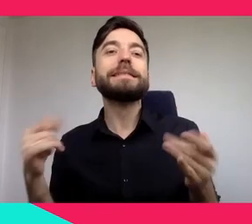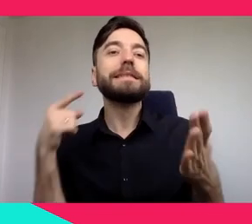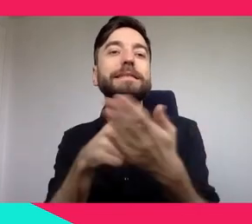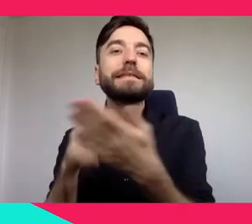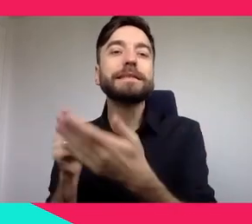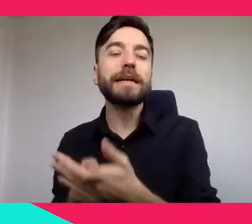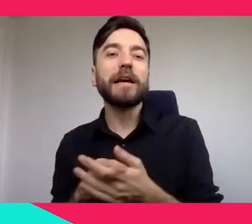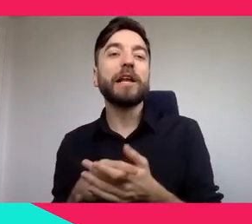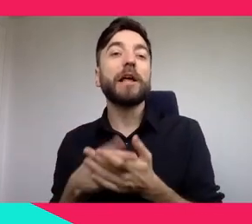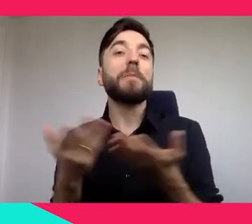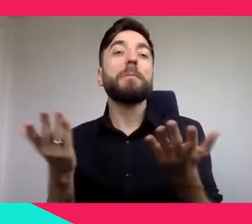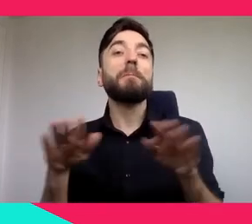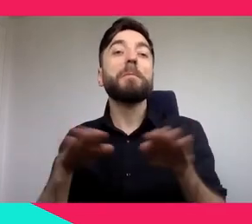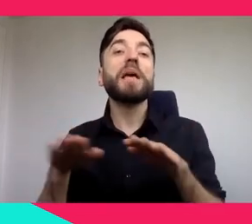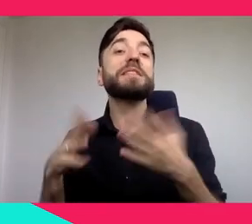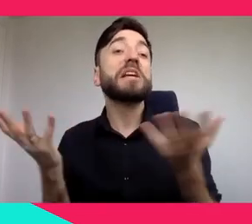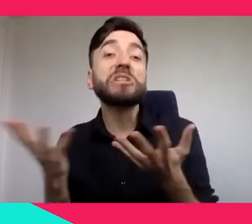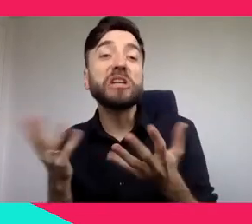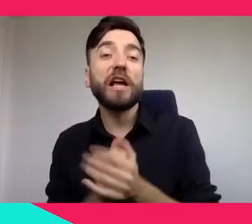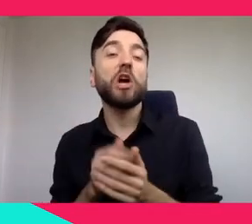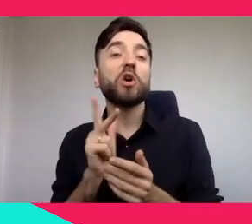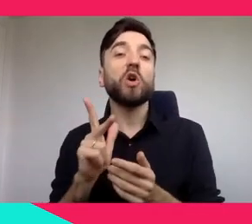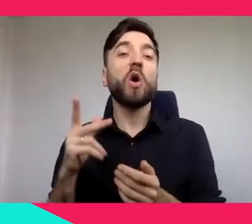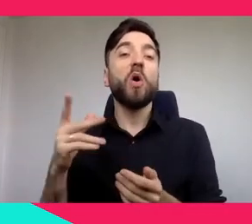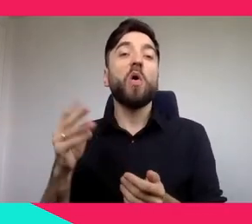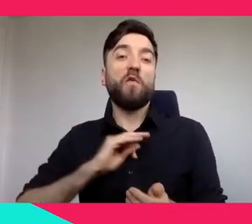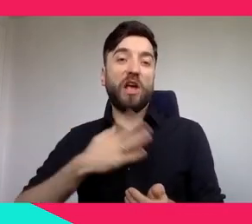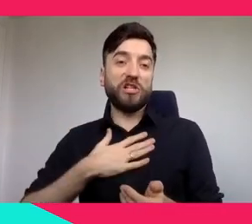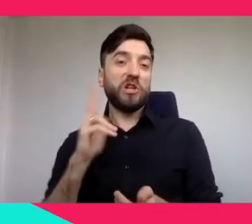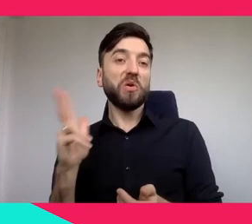But in any case, new ways to generate revenue seem necessary.